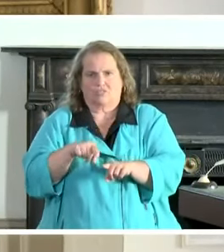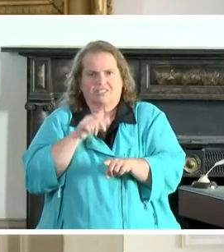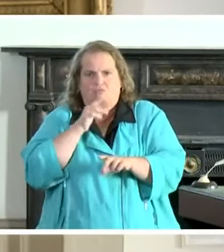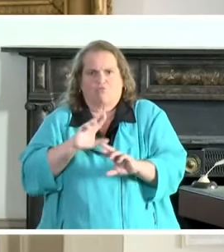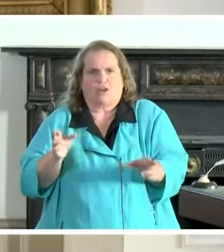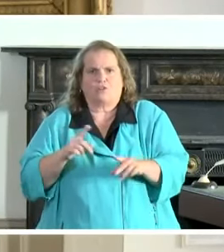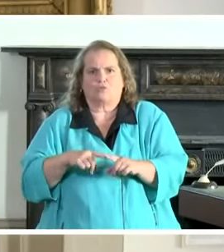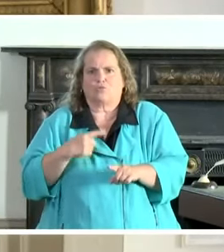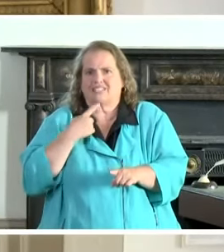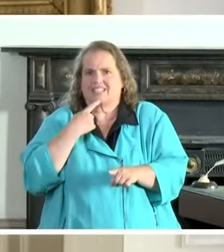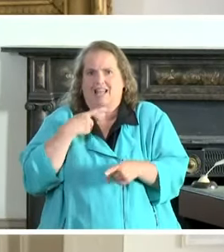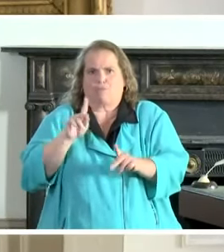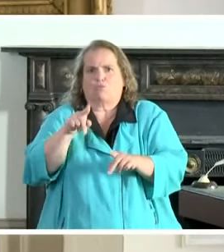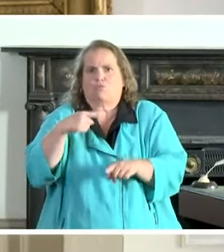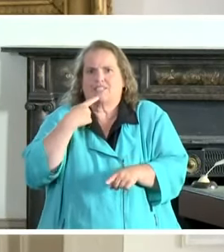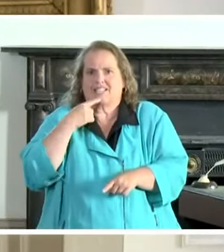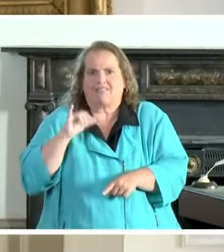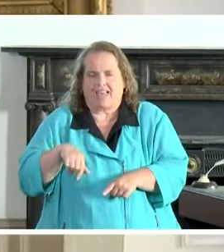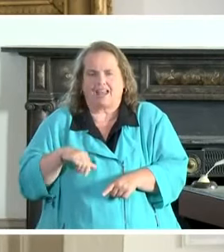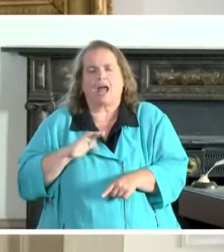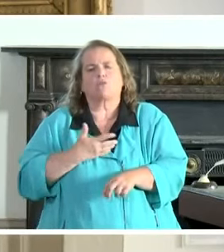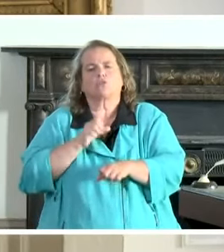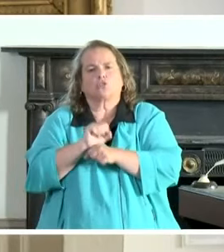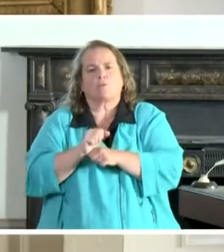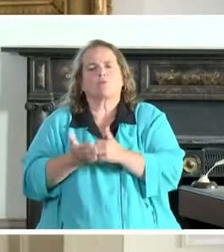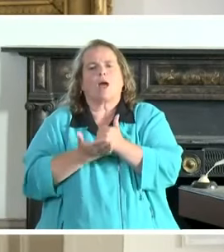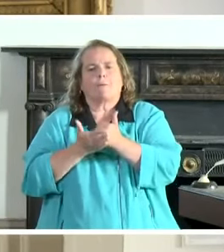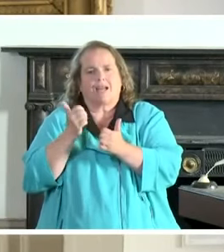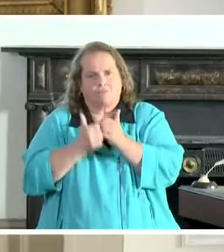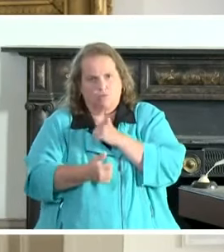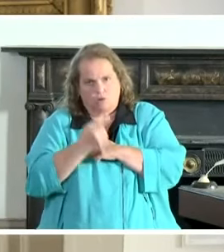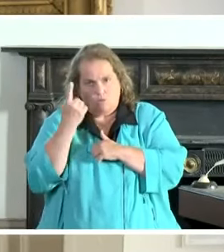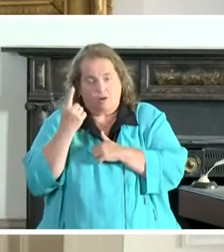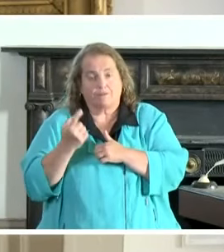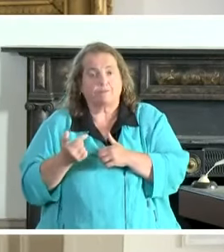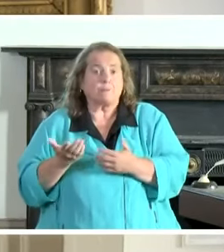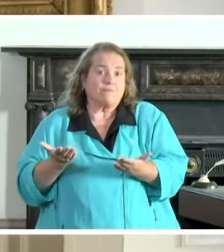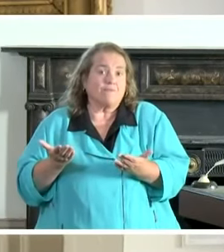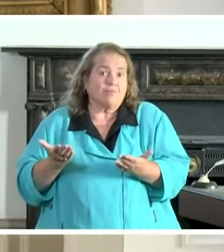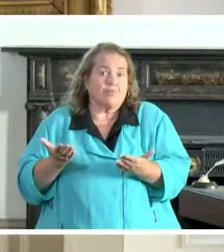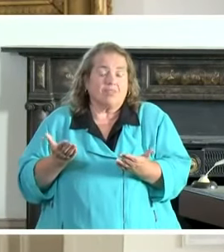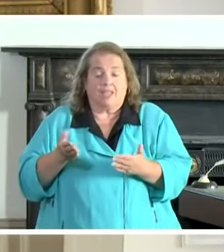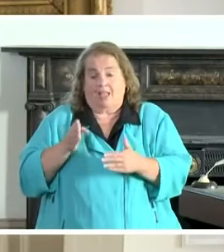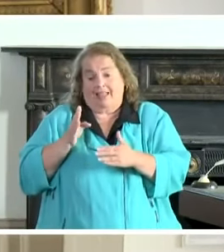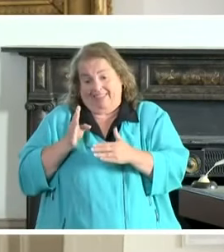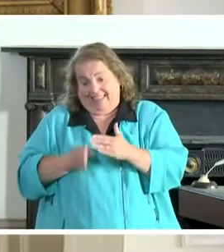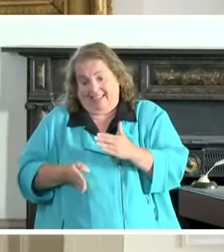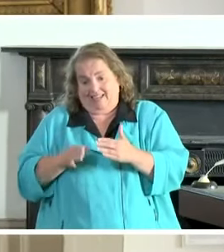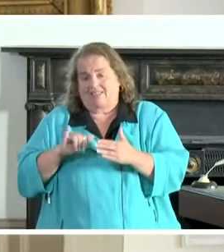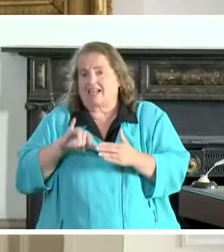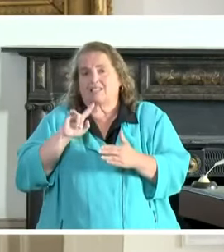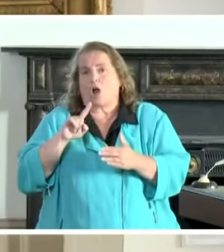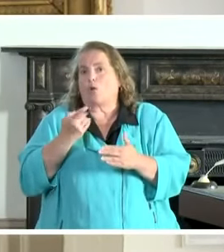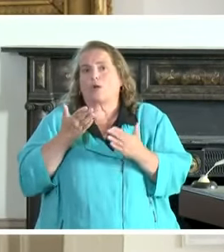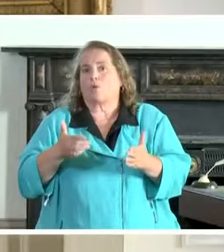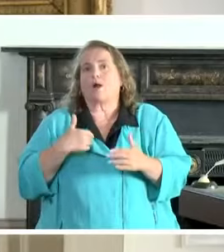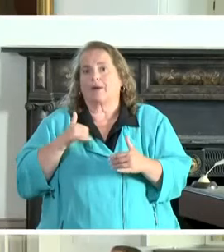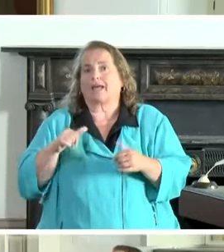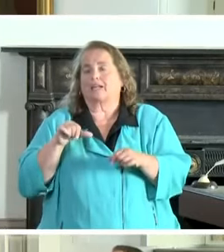is to to to help everybody. And that's in the end the only the only metric will judge ourself by.